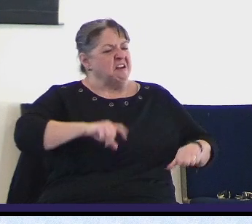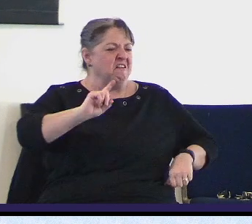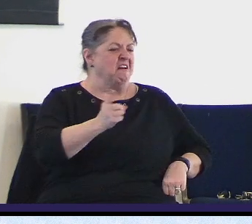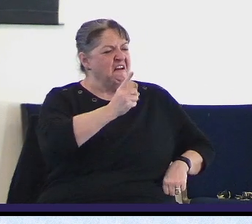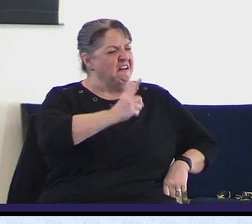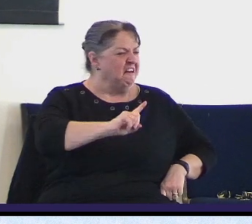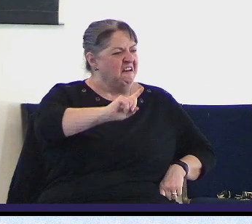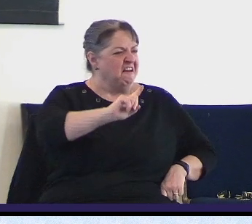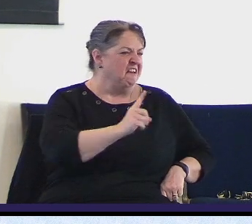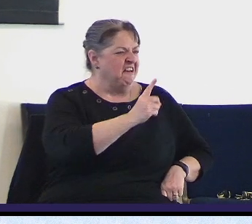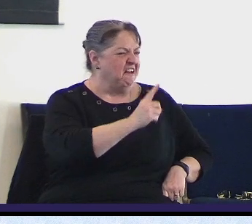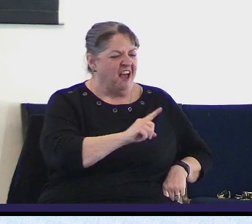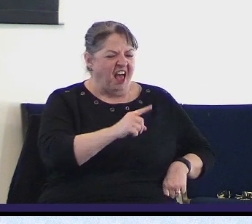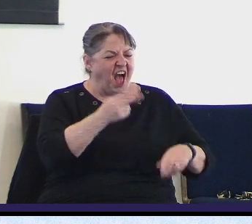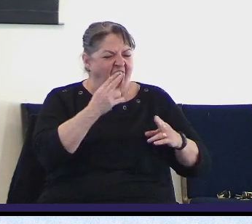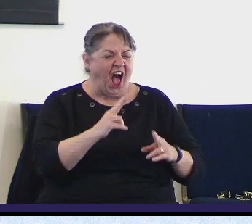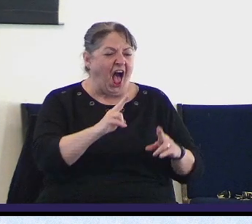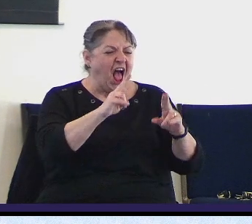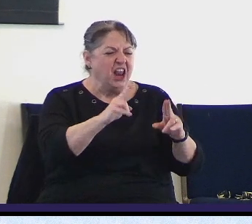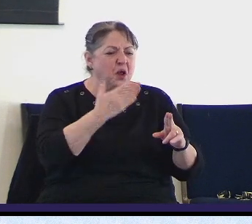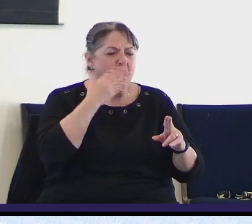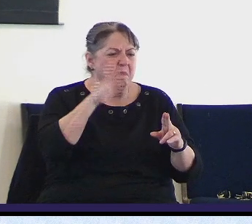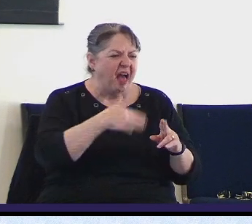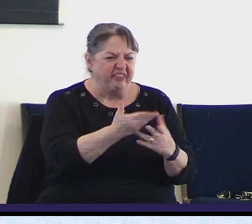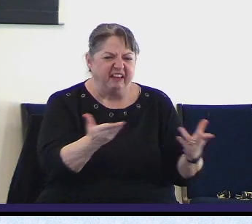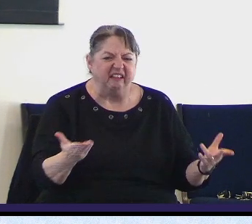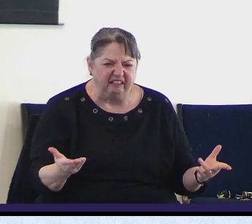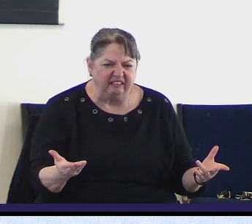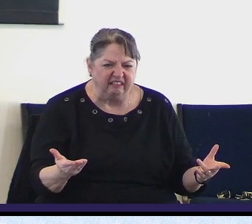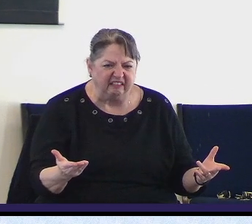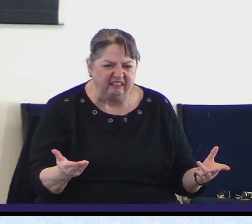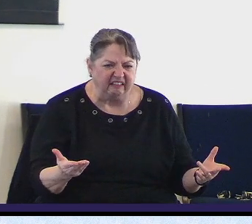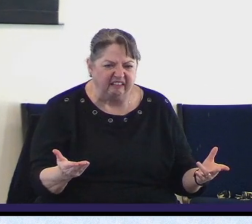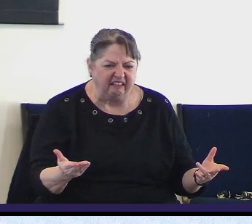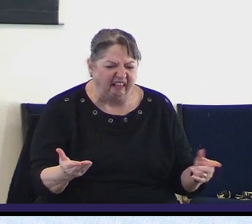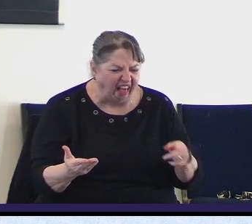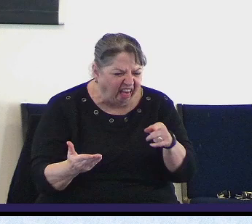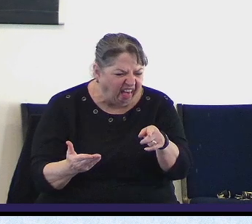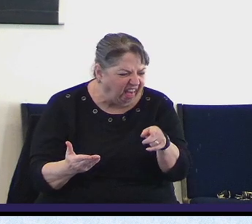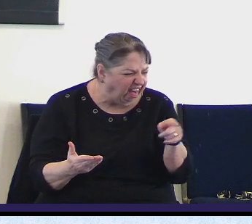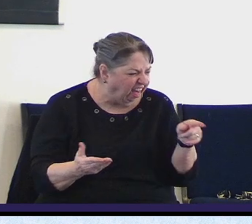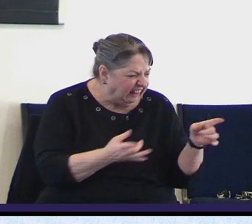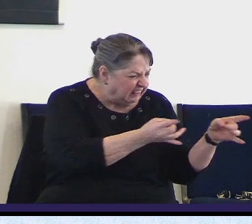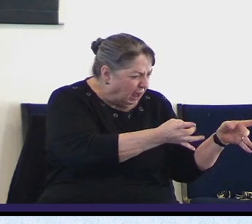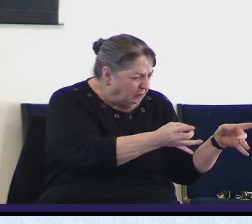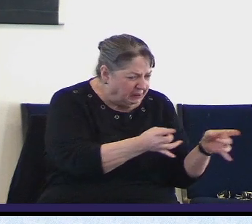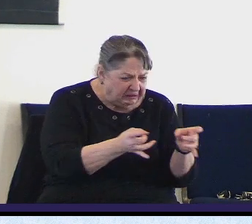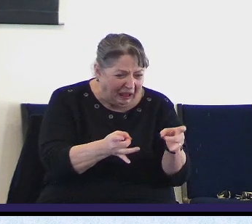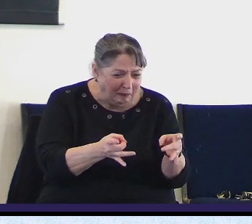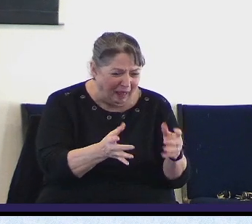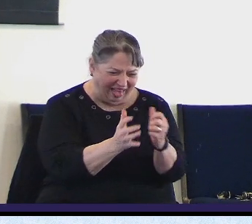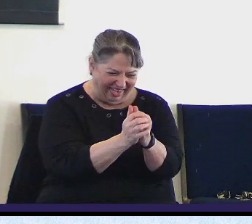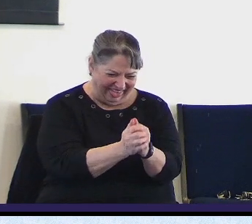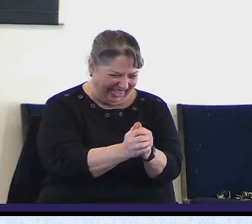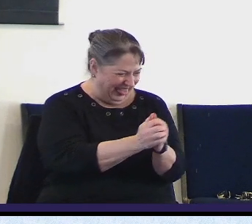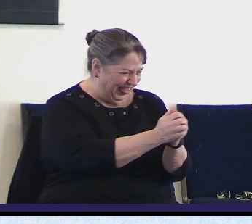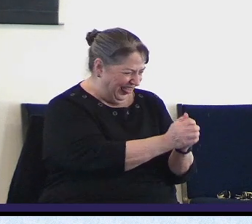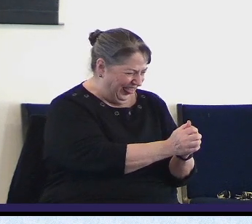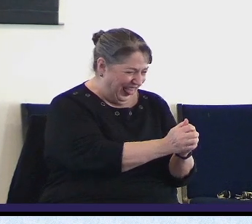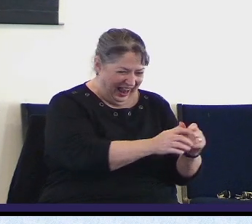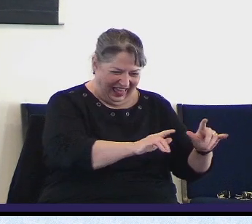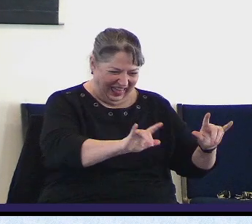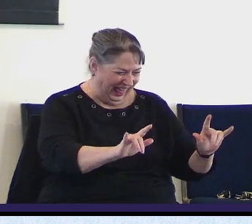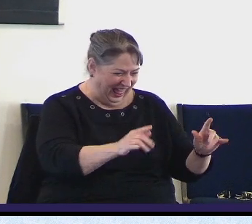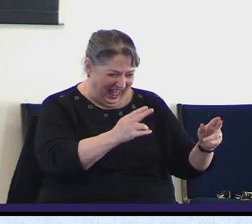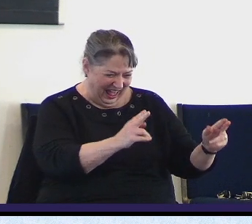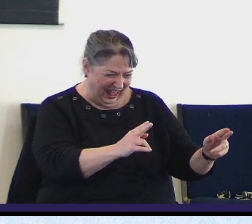is honored among the people. We're worshiping, we're, today we are worshiping godless